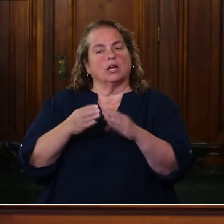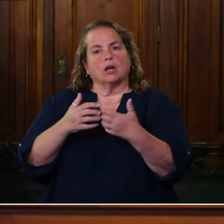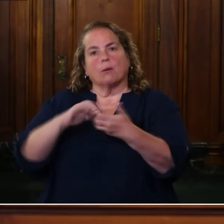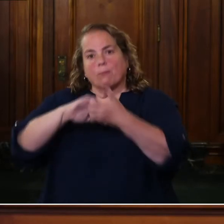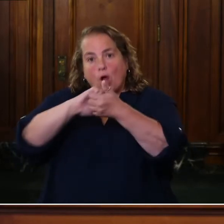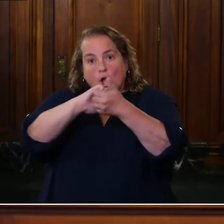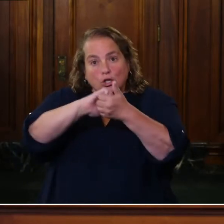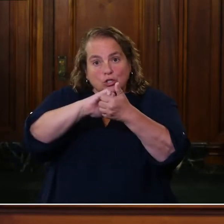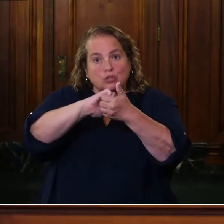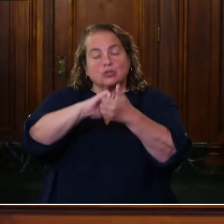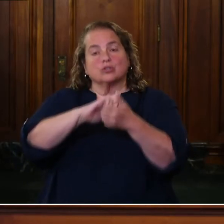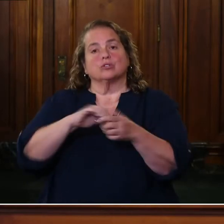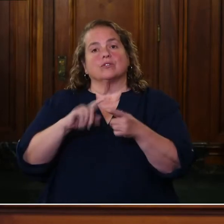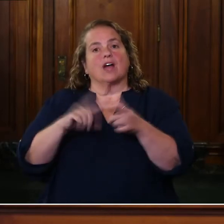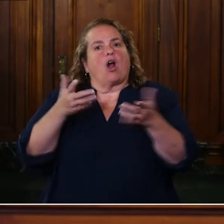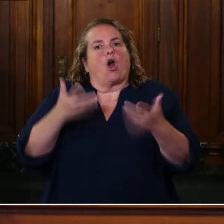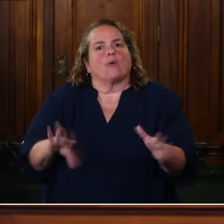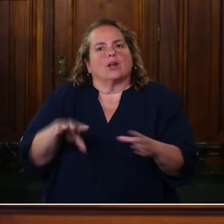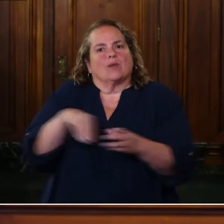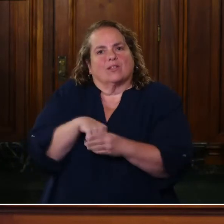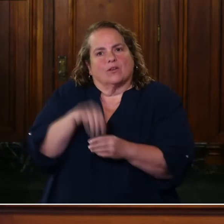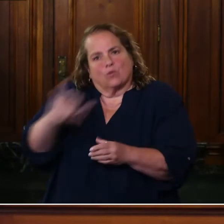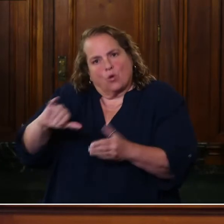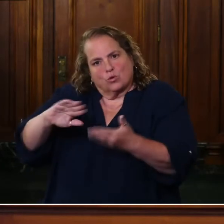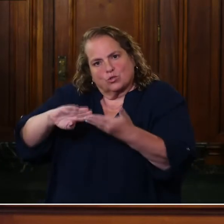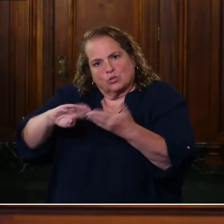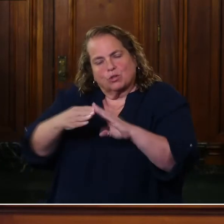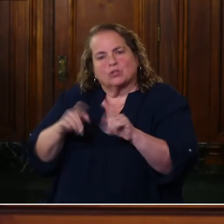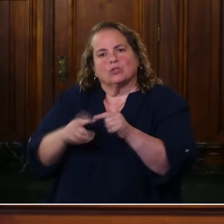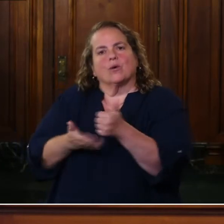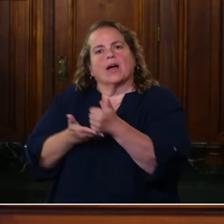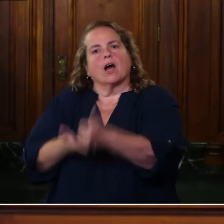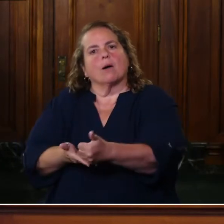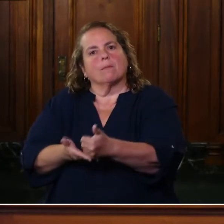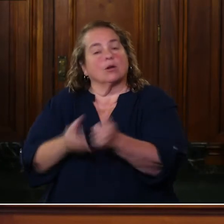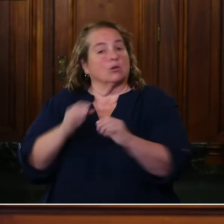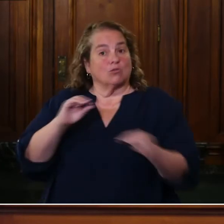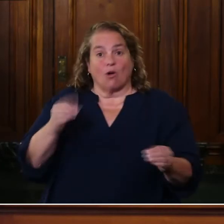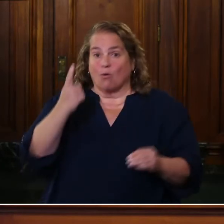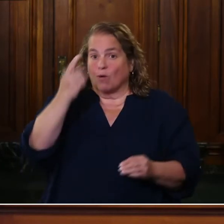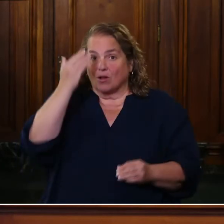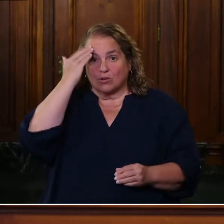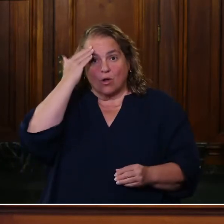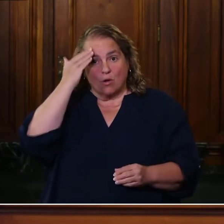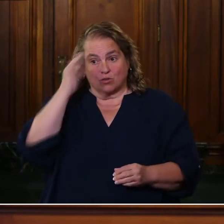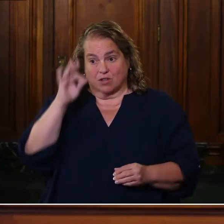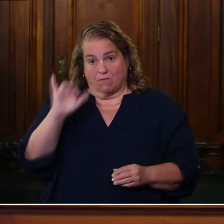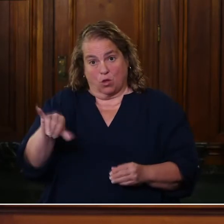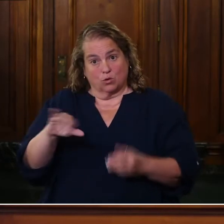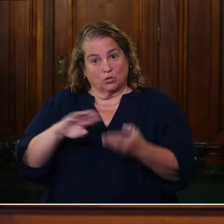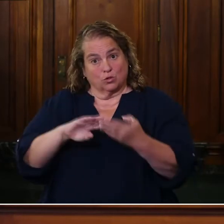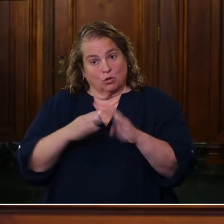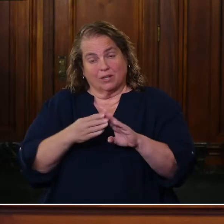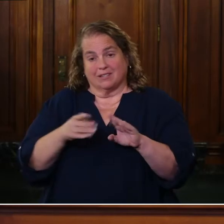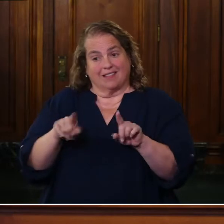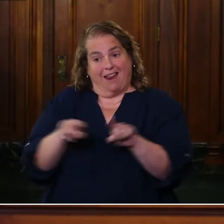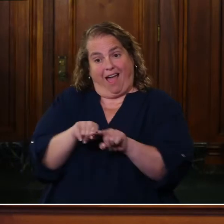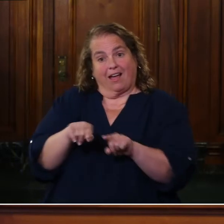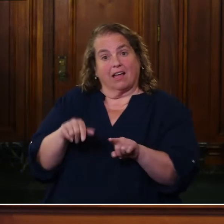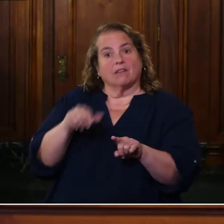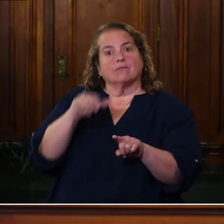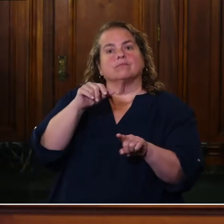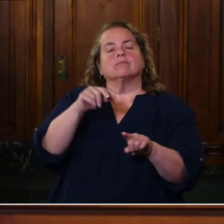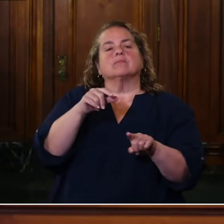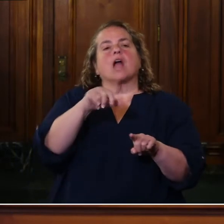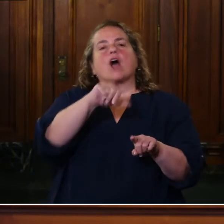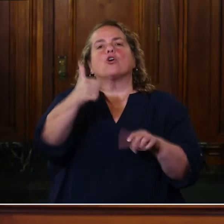that are already within those communities to help. No one knows those communities like those foundational partners,